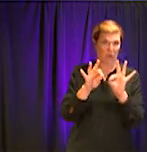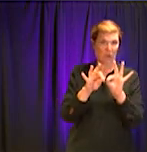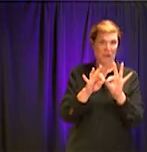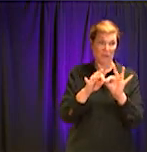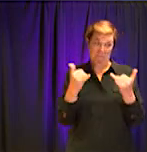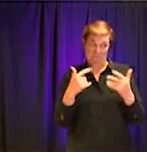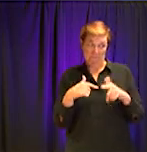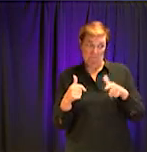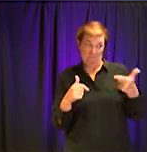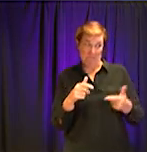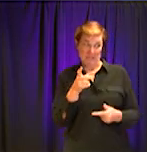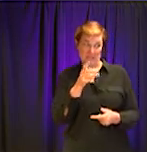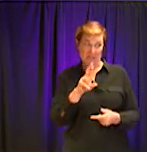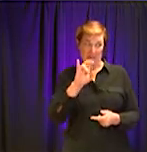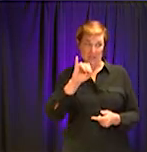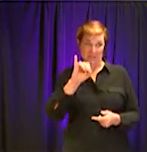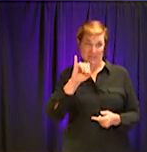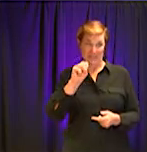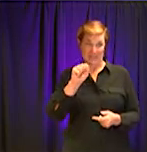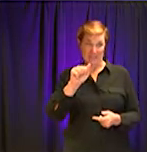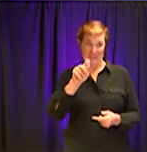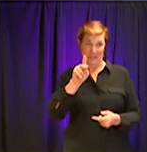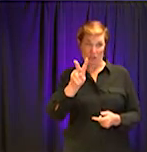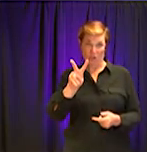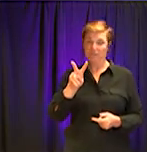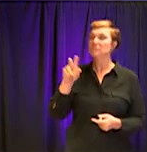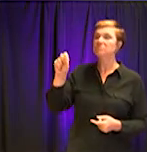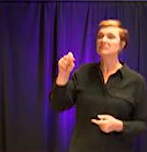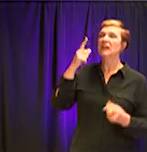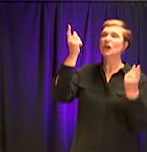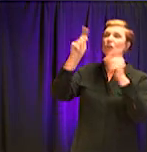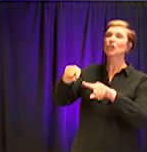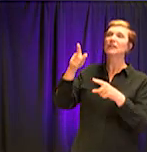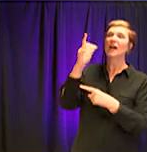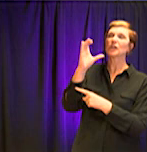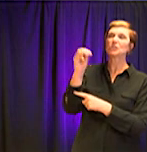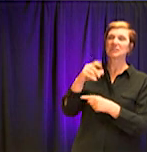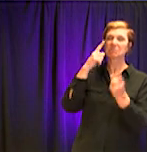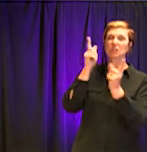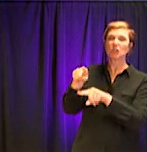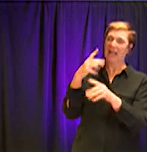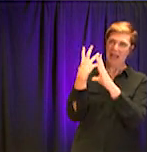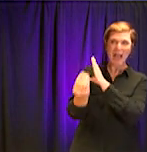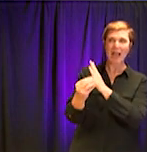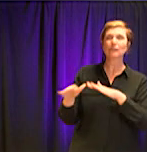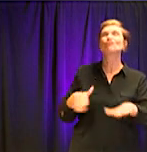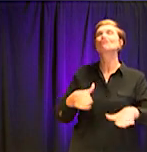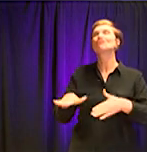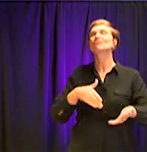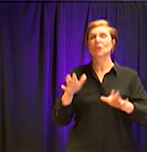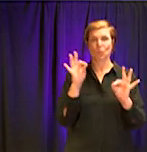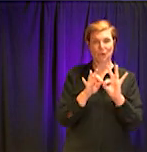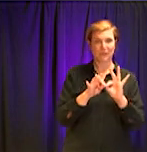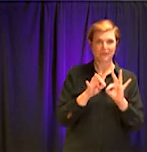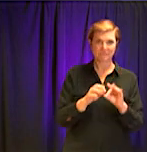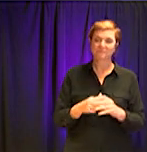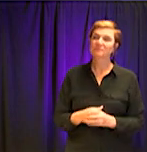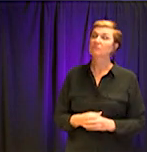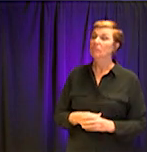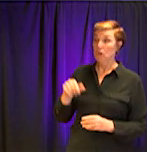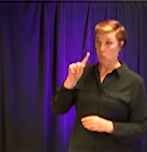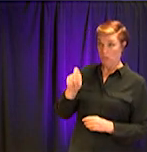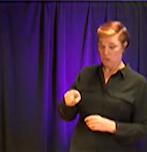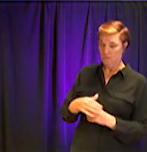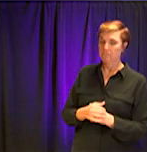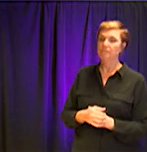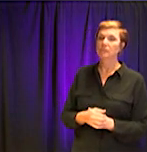Dr. Isikov. Ford, I agree with you 100%. All right. A flyer was placed on our mailbox yesterday stating that a new water meter will